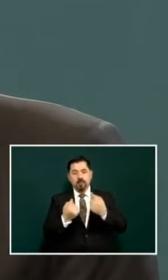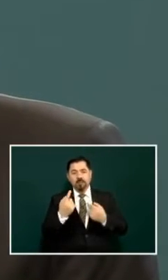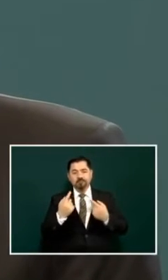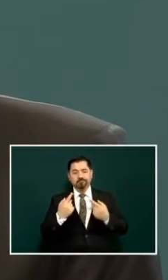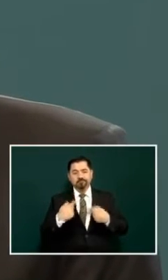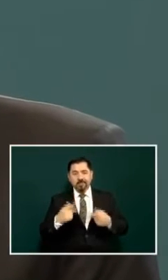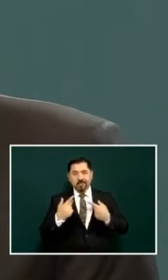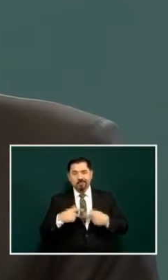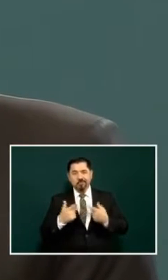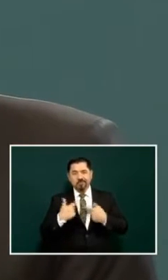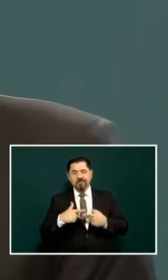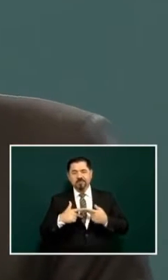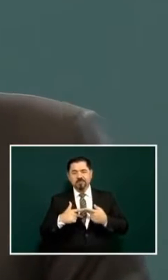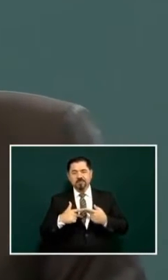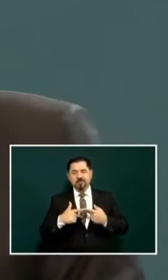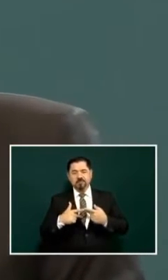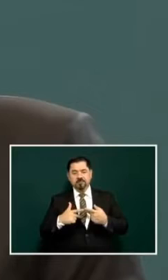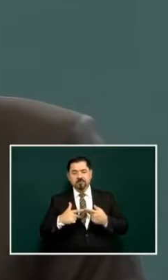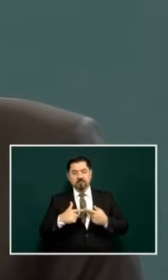reopen